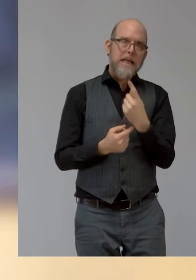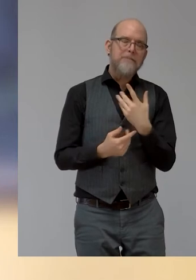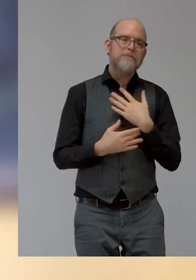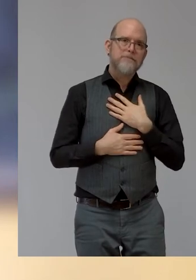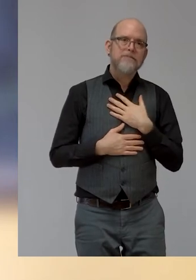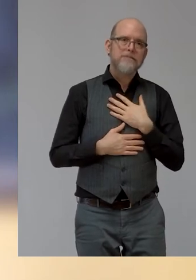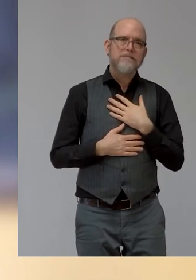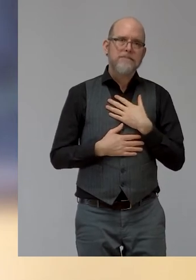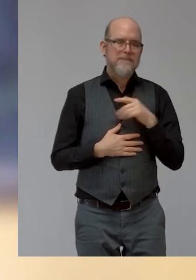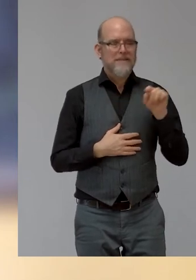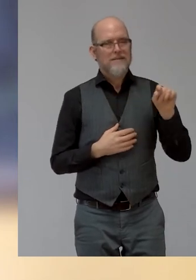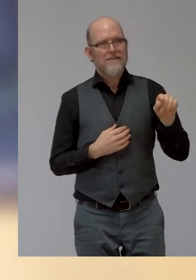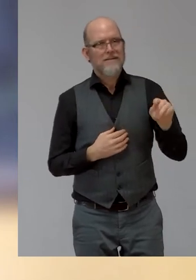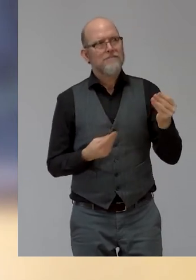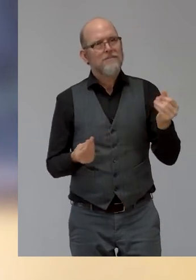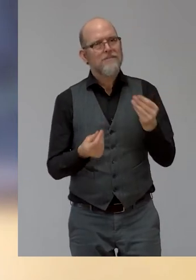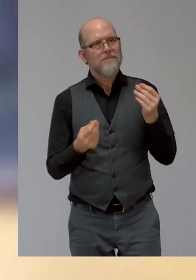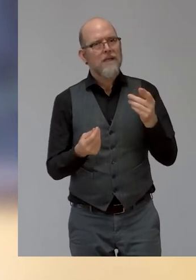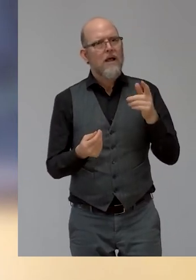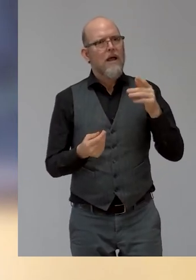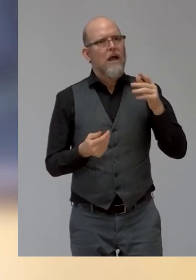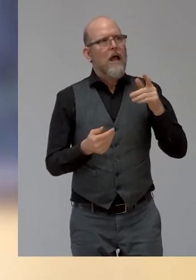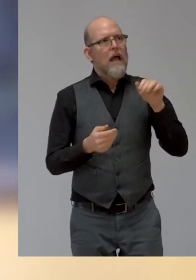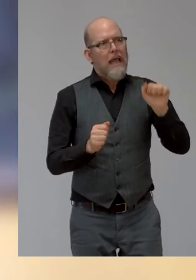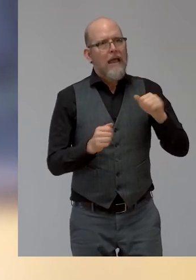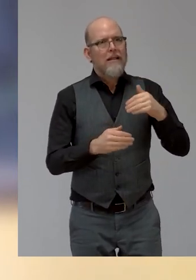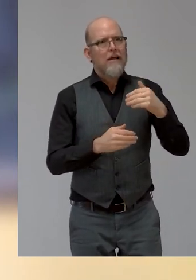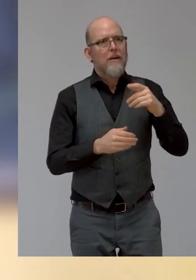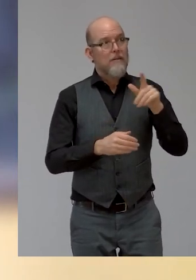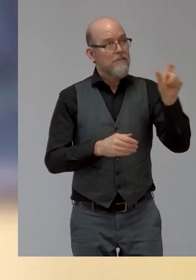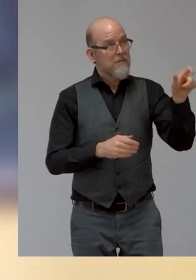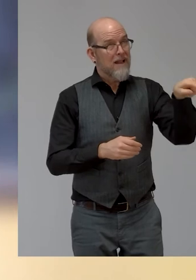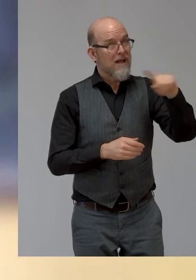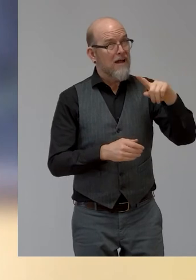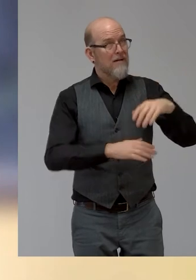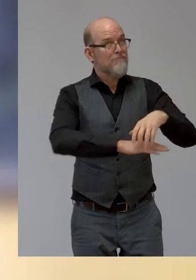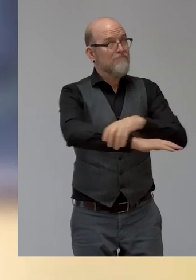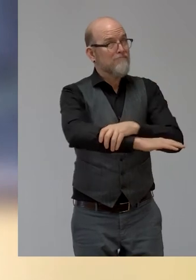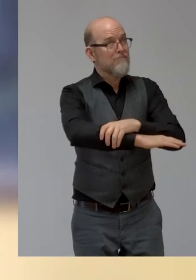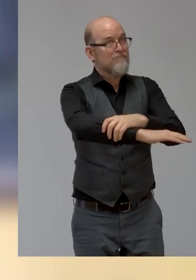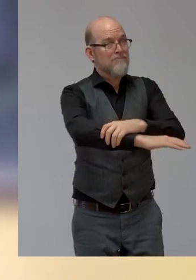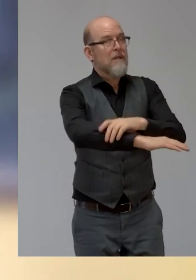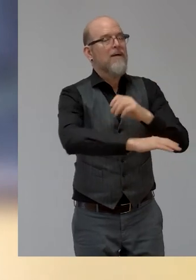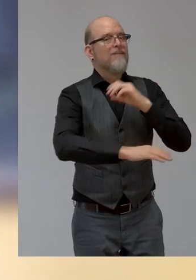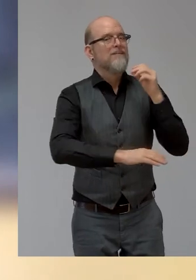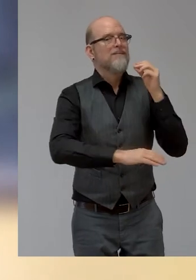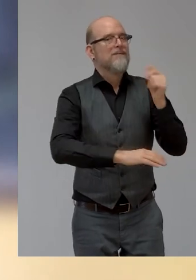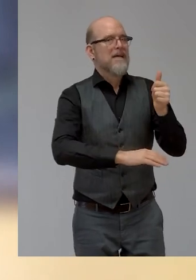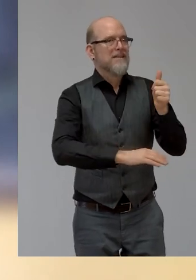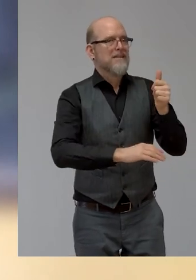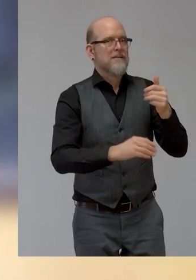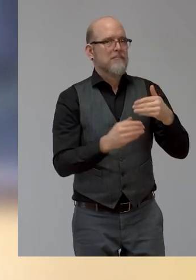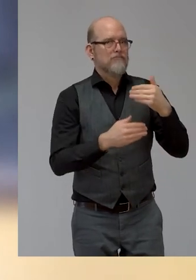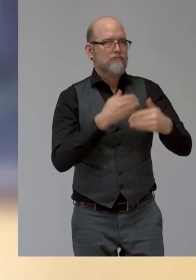proven applications in prosthetics are, of course, rapid prototyping without a doubt. It has transformed